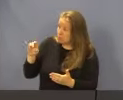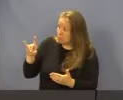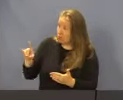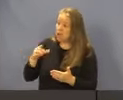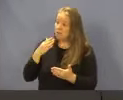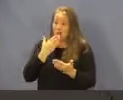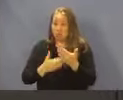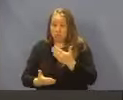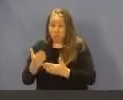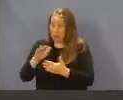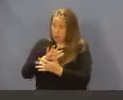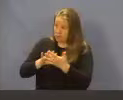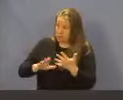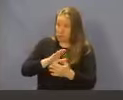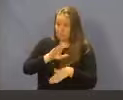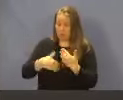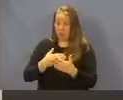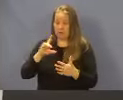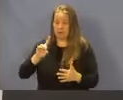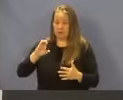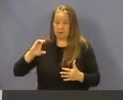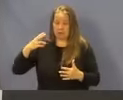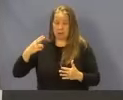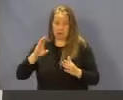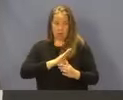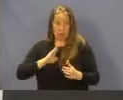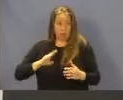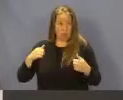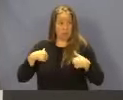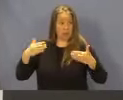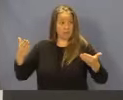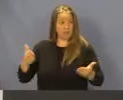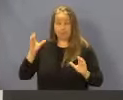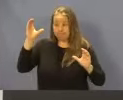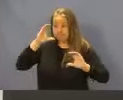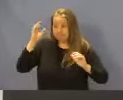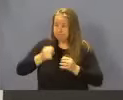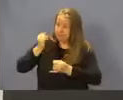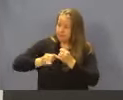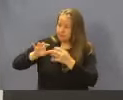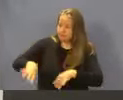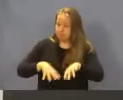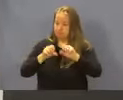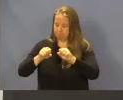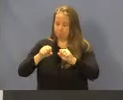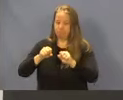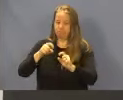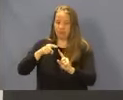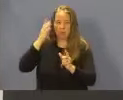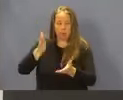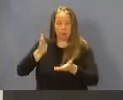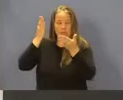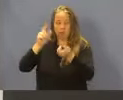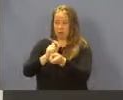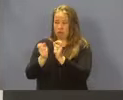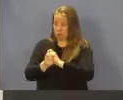Commissioner, Chairman, and members of the DCH Board. I am here seeking final adoption on a proposed